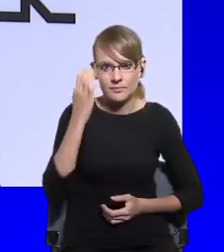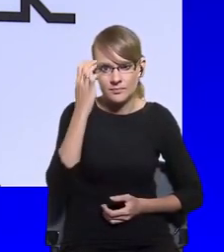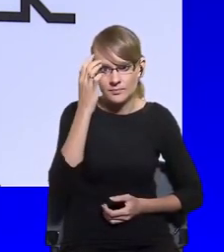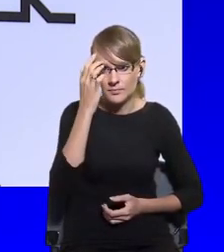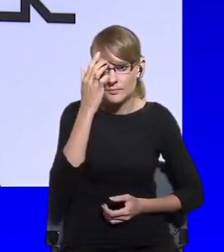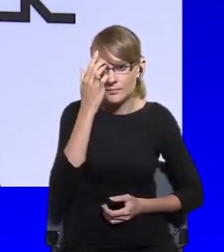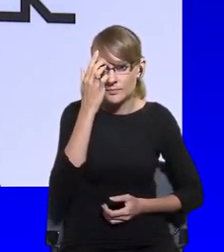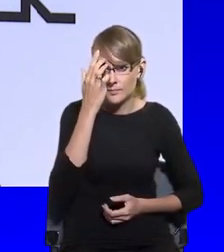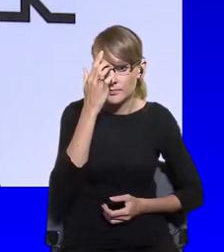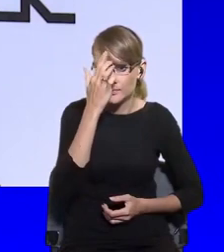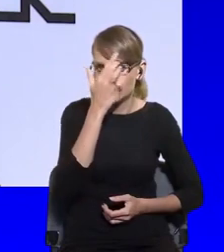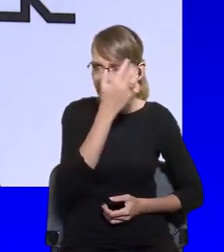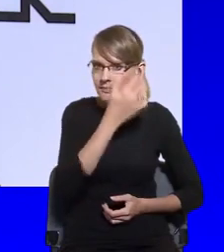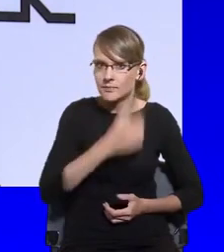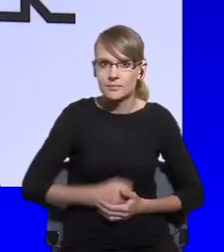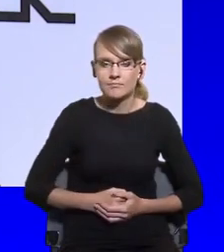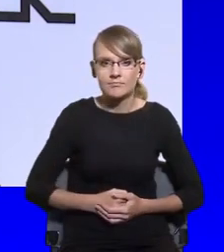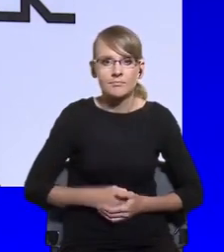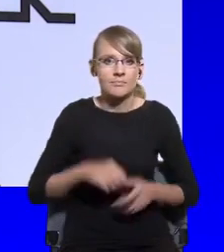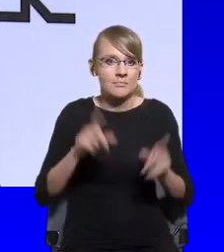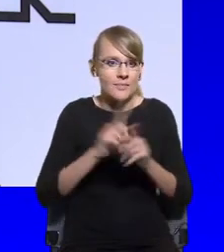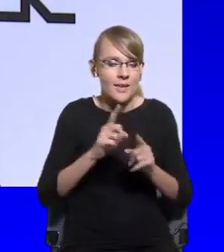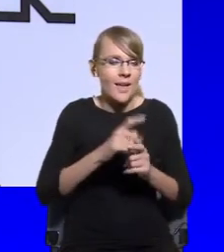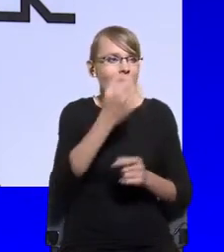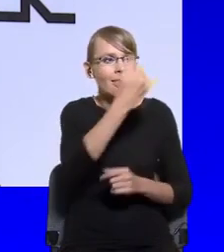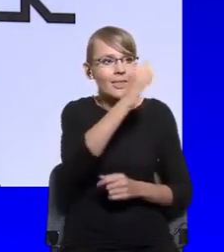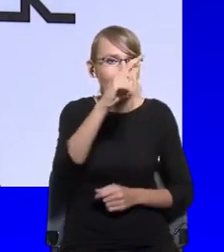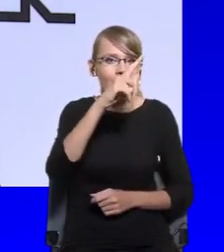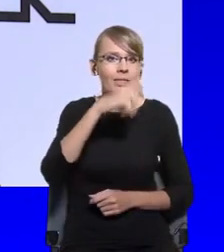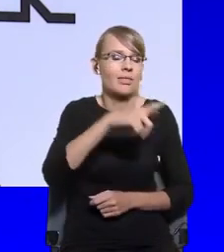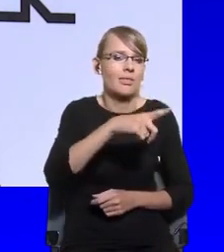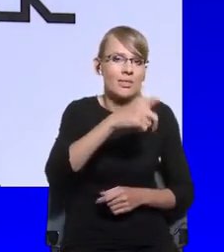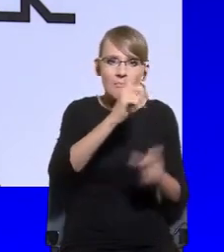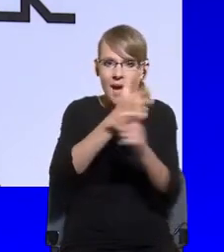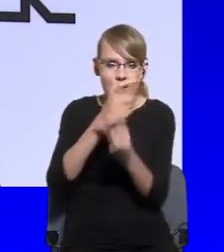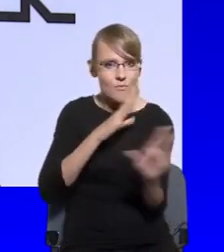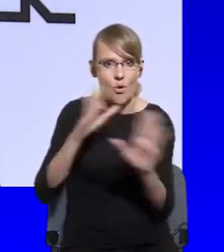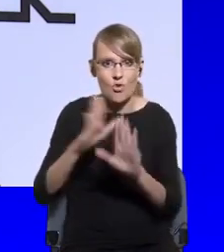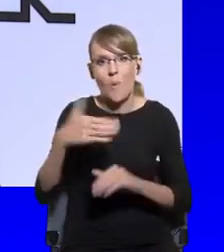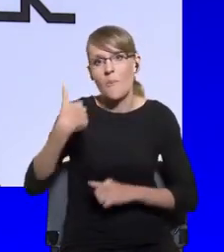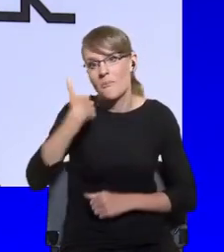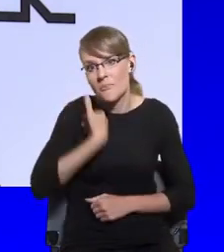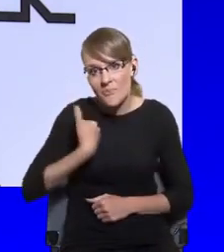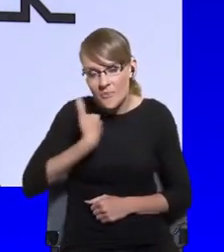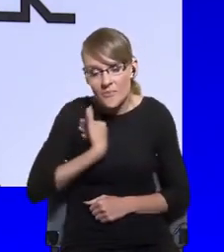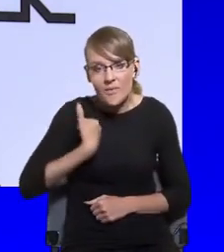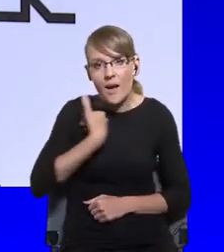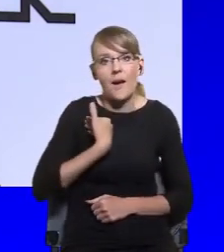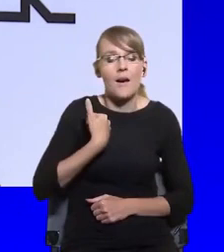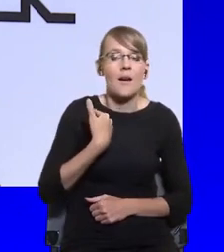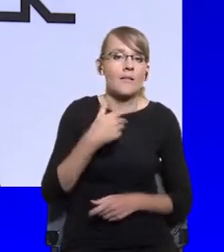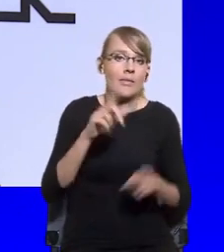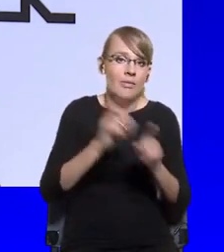societies. If you look at British society and some other societies in Europe as well.